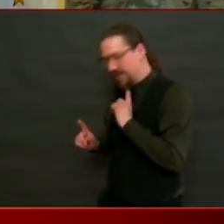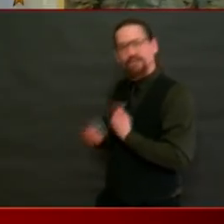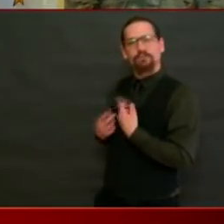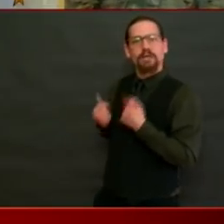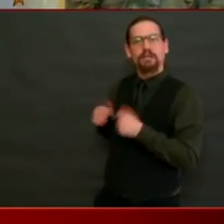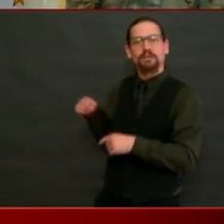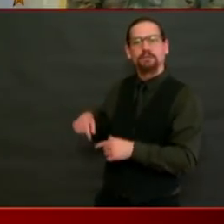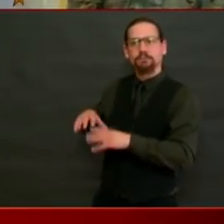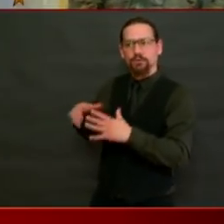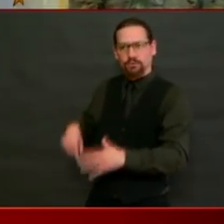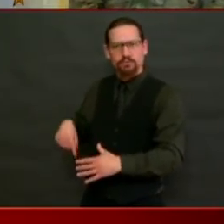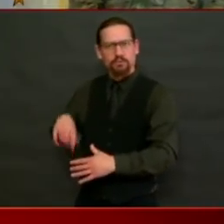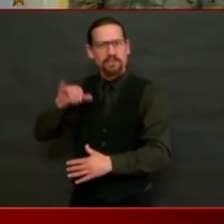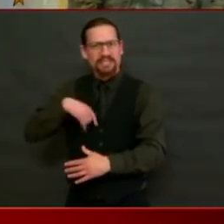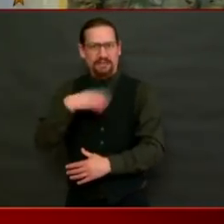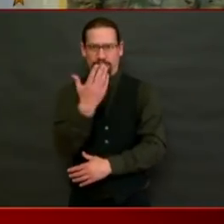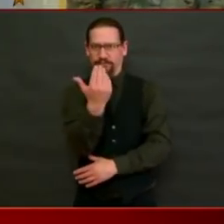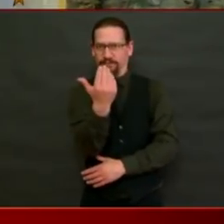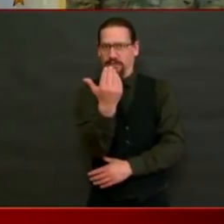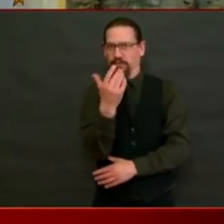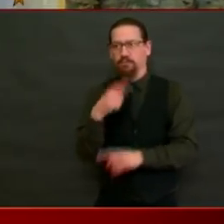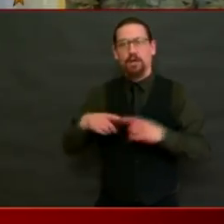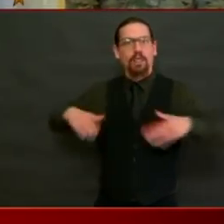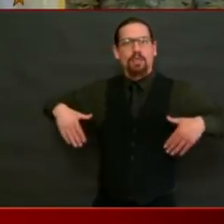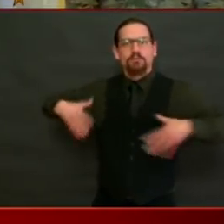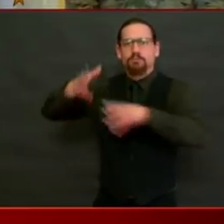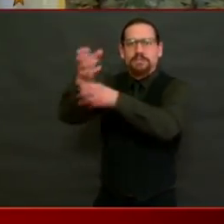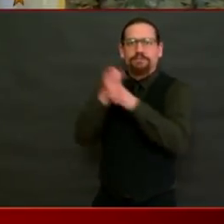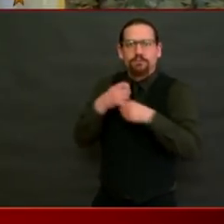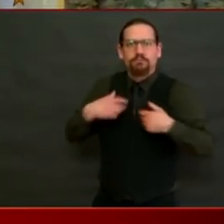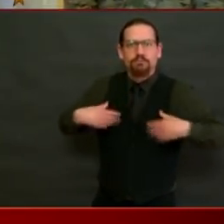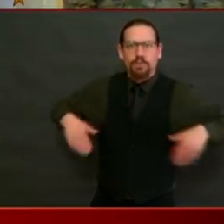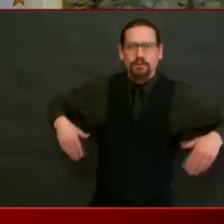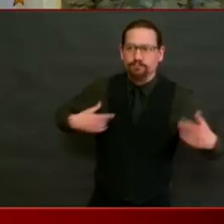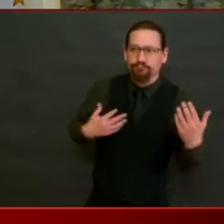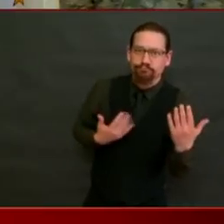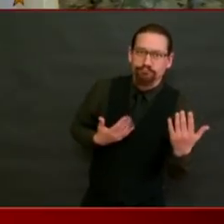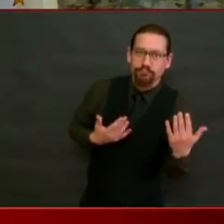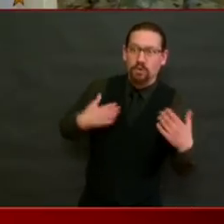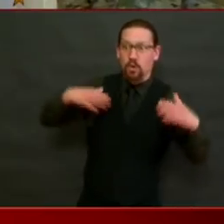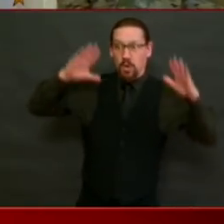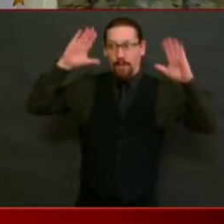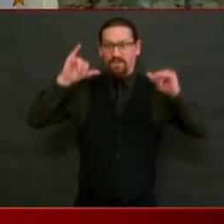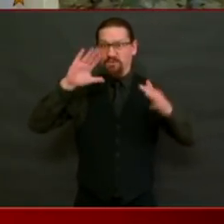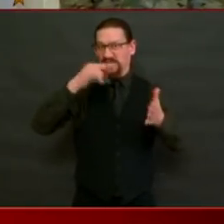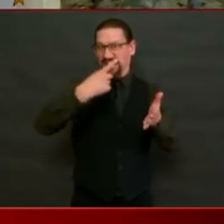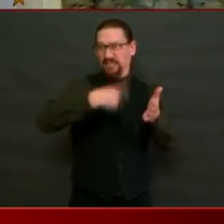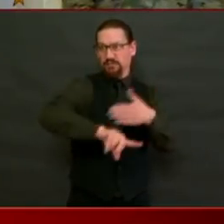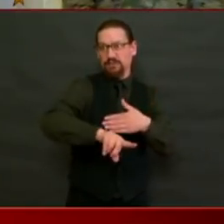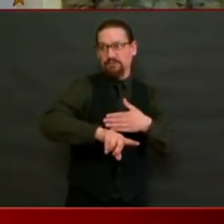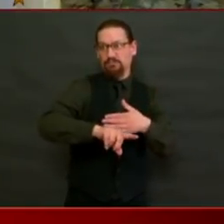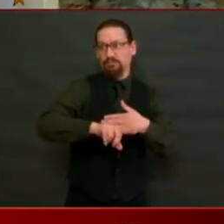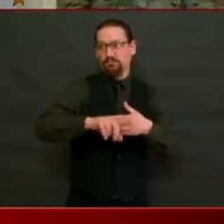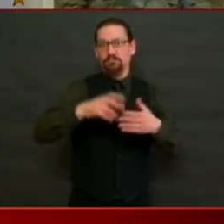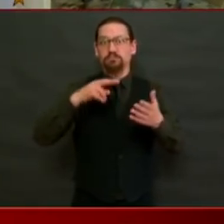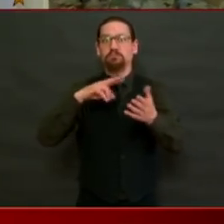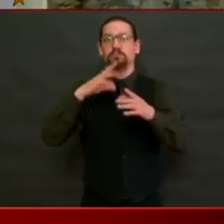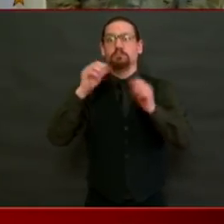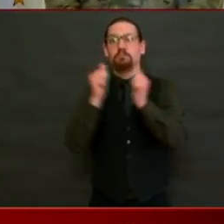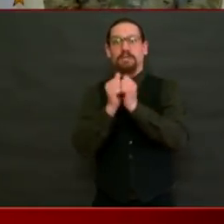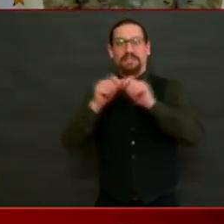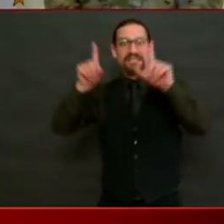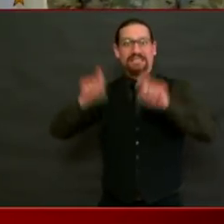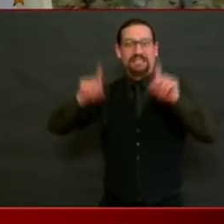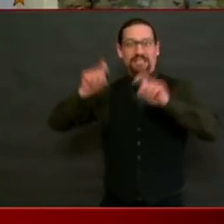testing as many people as we can. It is my hope that a week from now we'll be testing many more than we are today, and as when we get